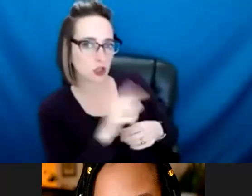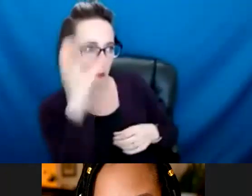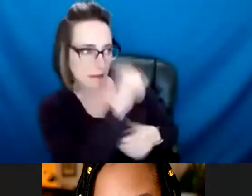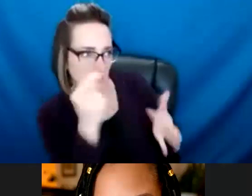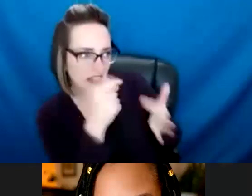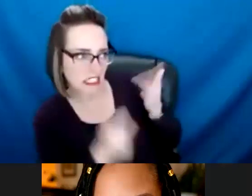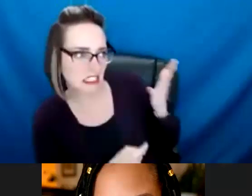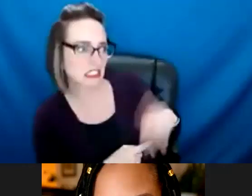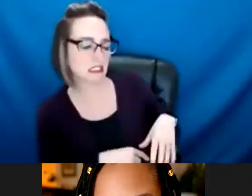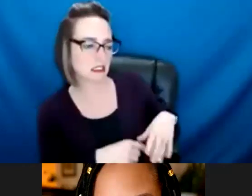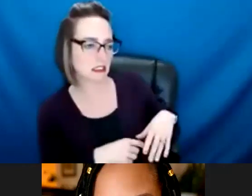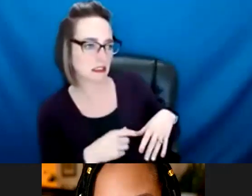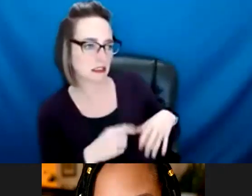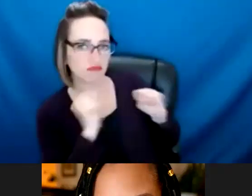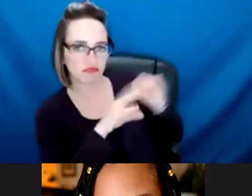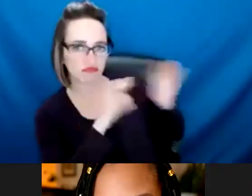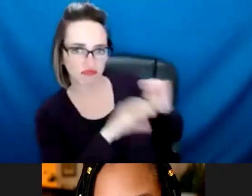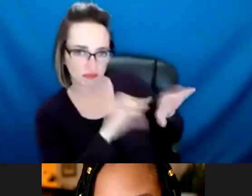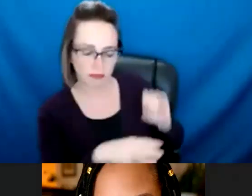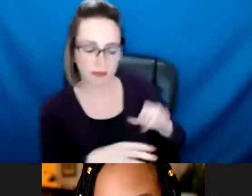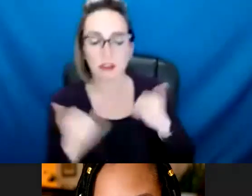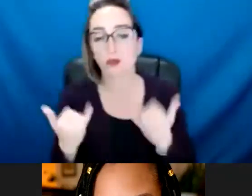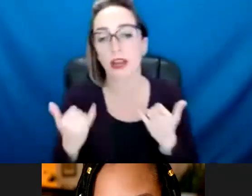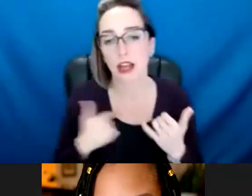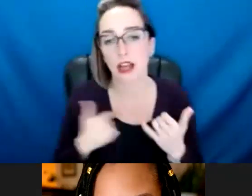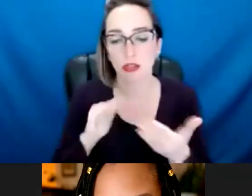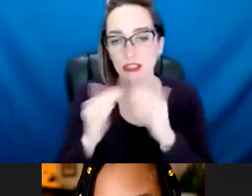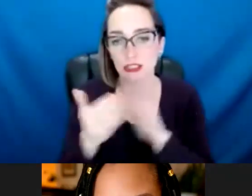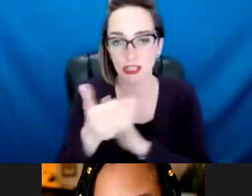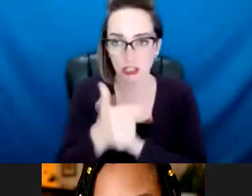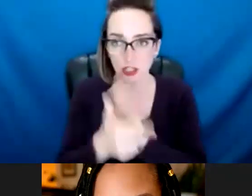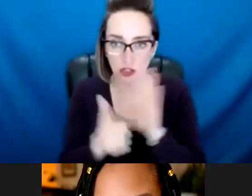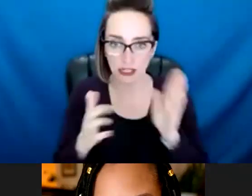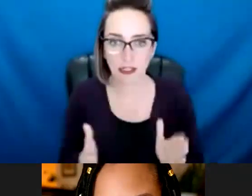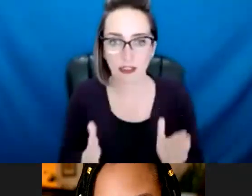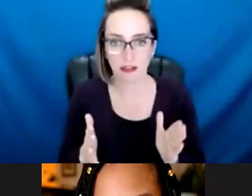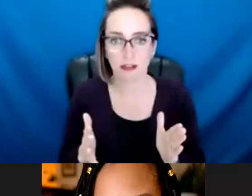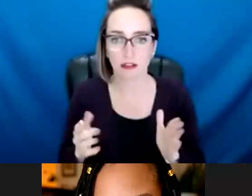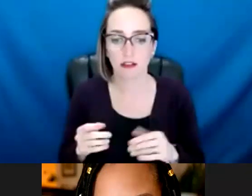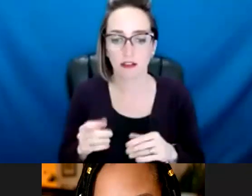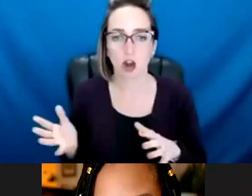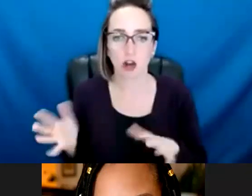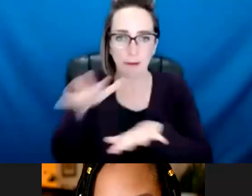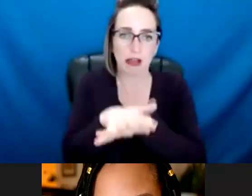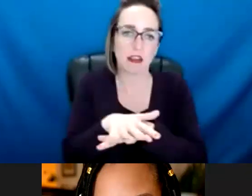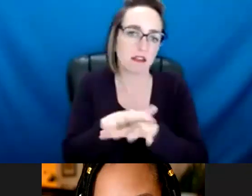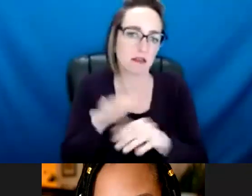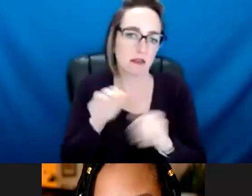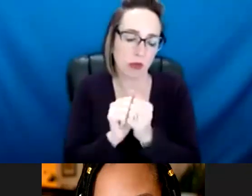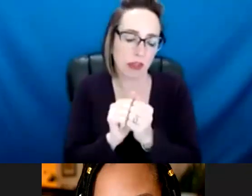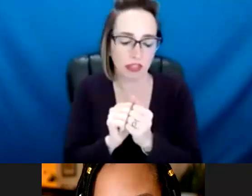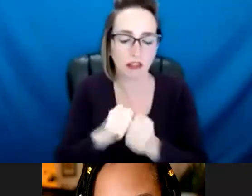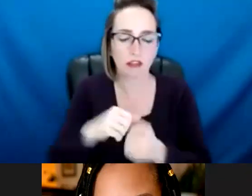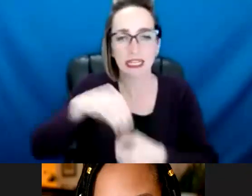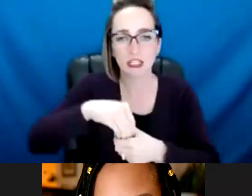uh, we now currently have a city attorney's, uh, embedded uh, with the internal affairs unit, uh,